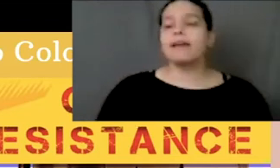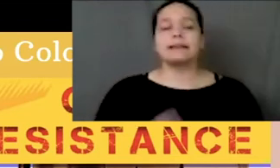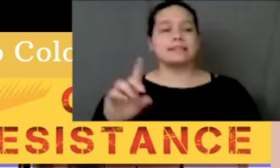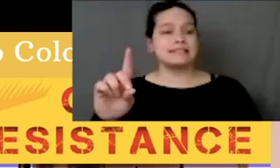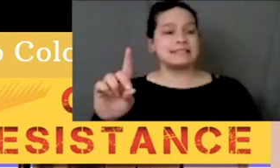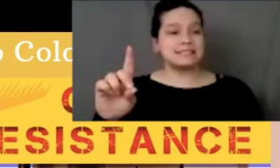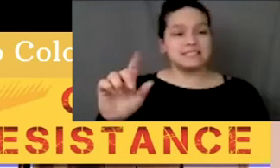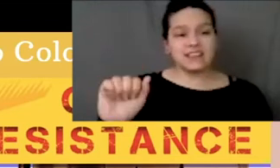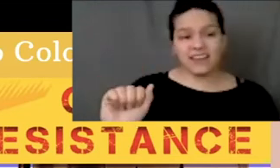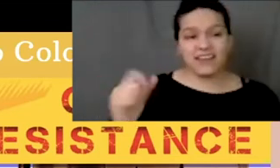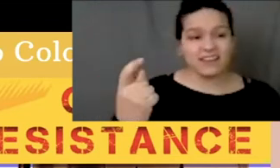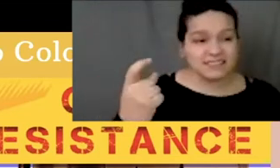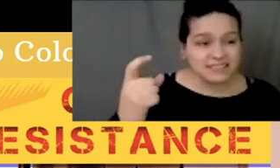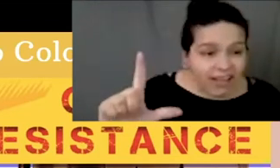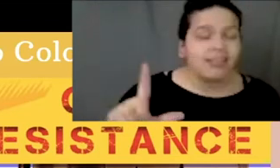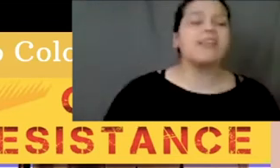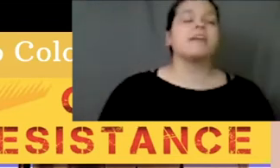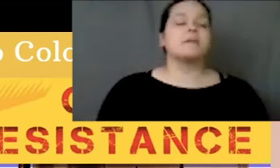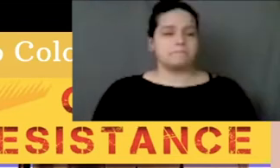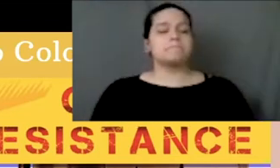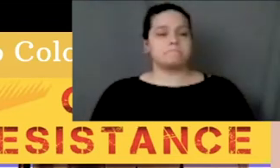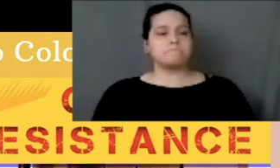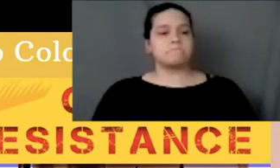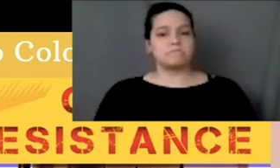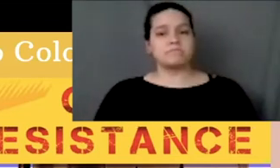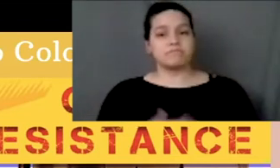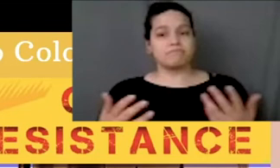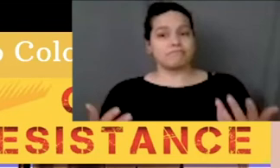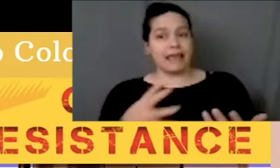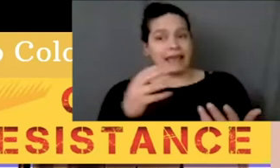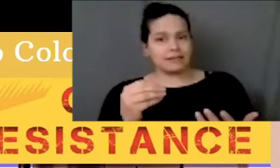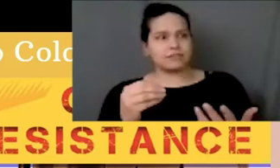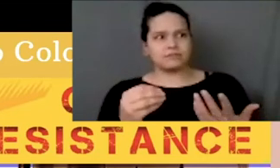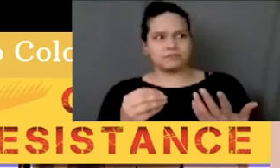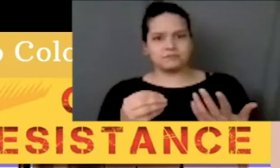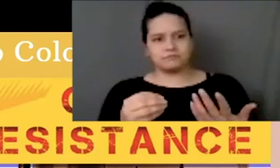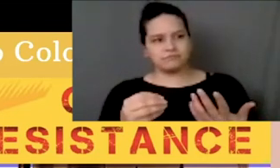back movement in which colonizers give the land back to native people.